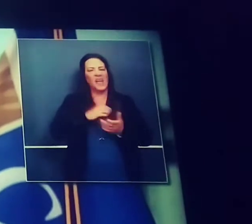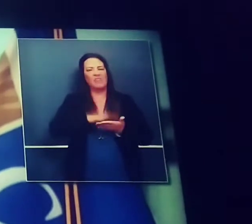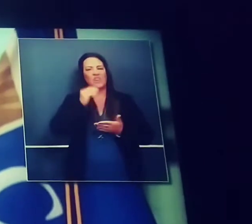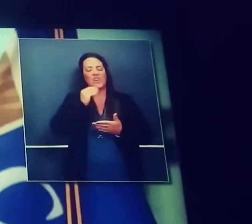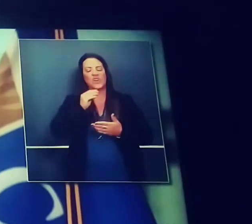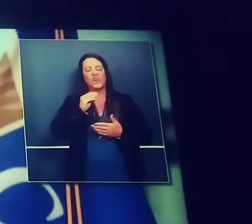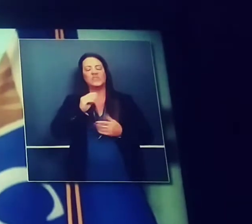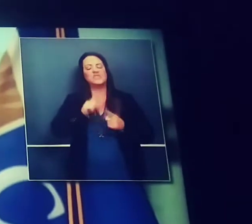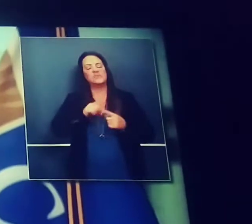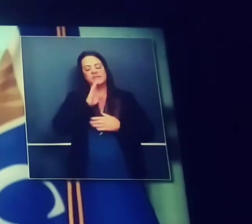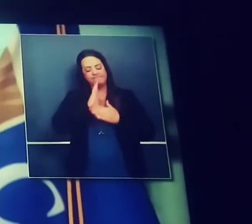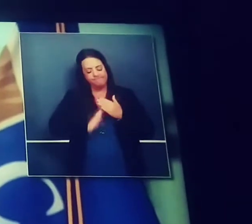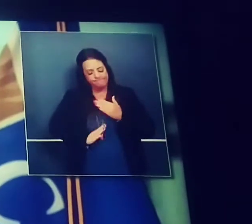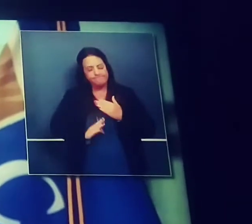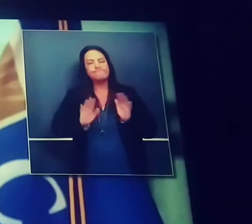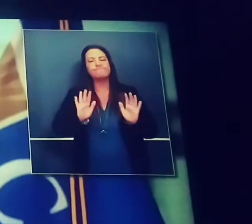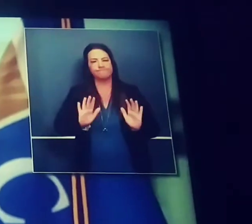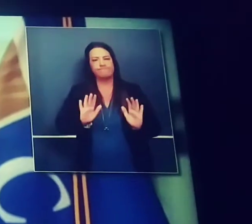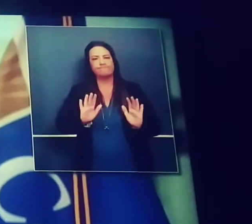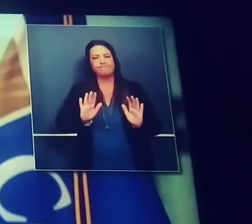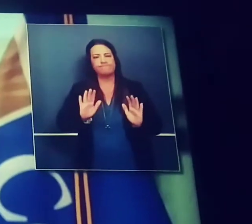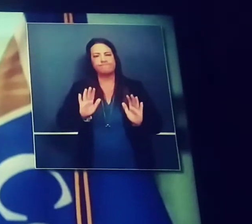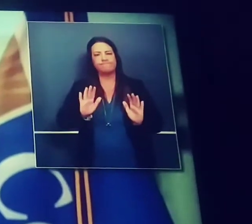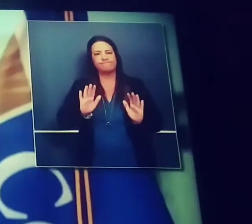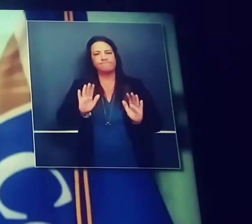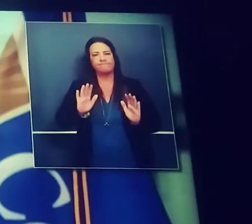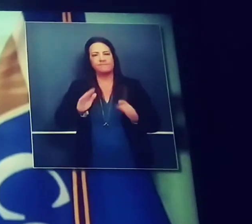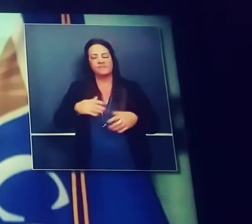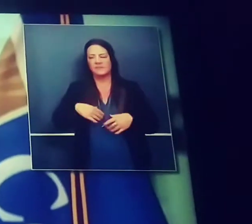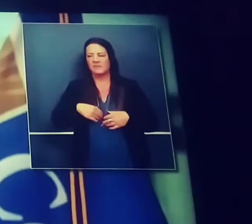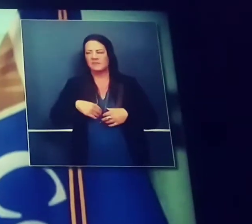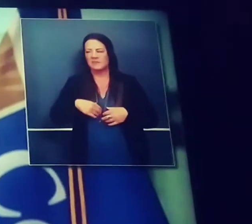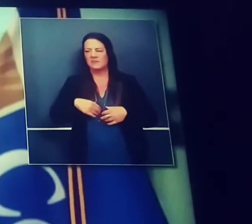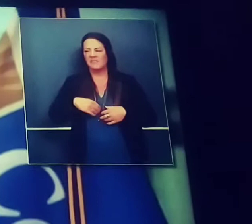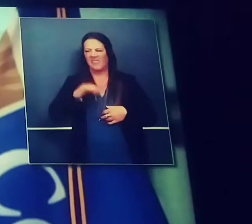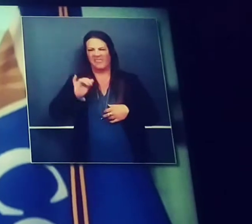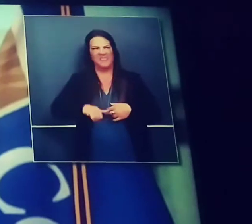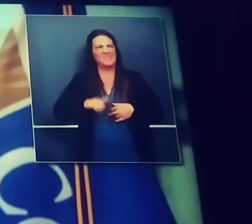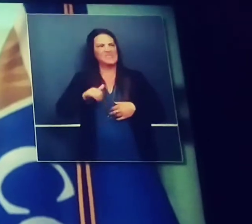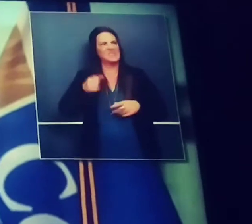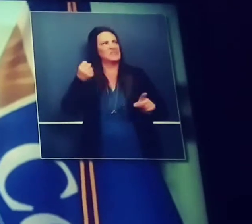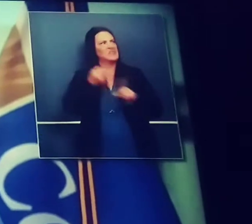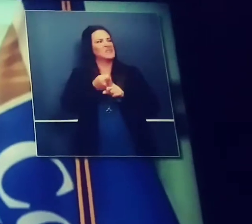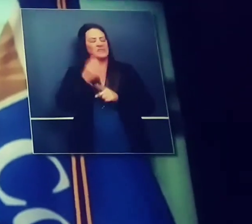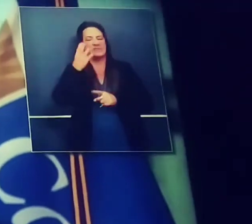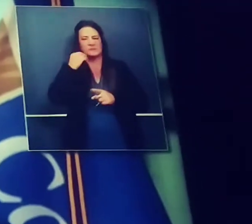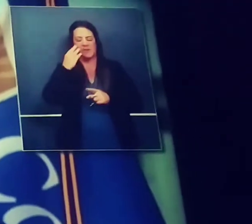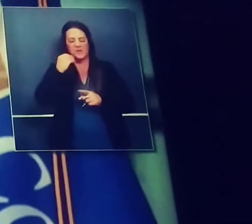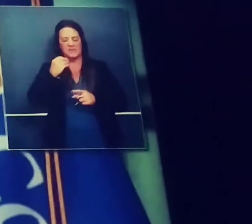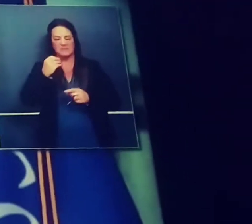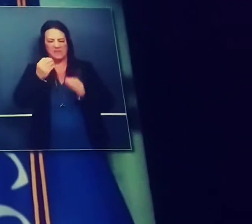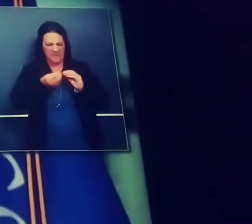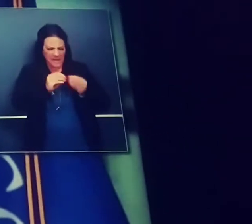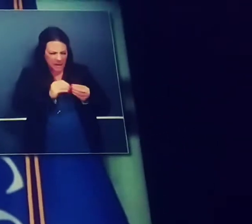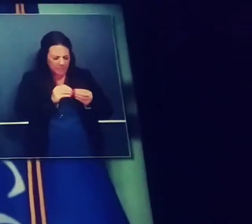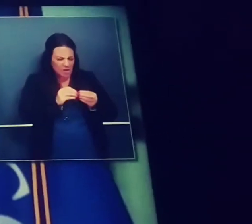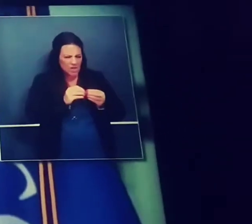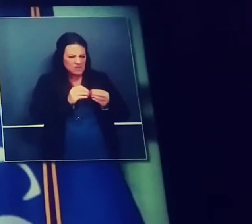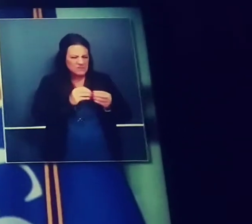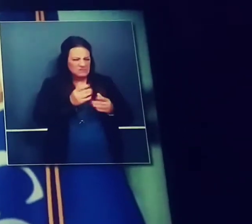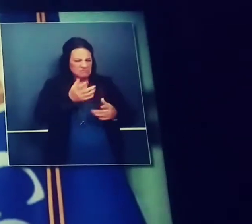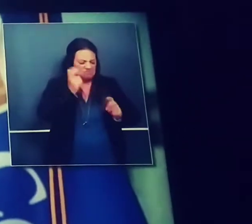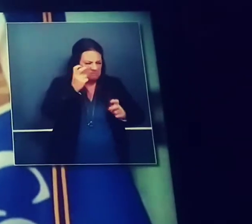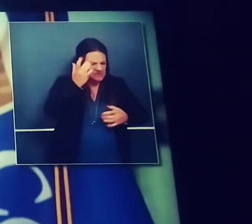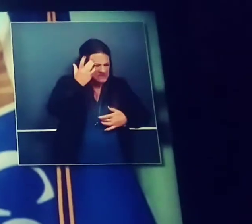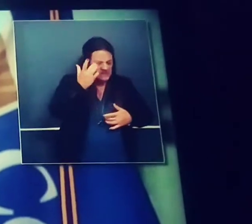I've tried to practice it for months. Certainly been humbled by this entire experience. Very nervous right now. While we have a 5